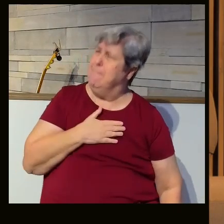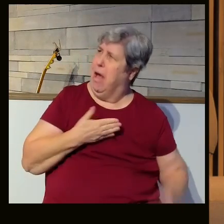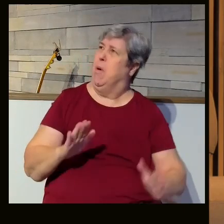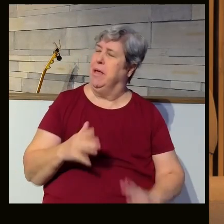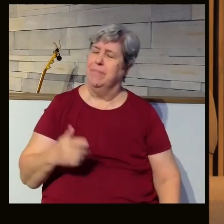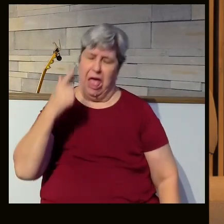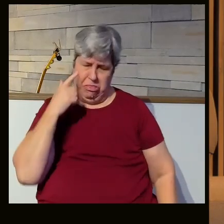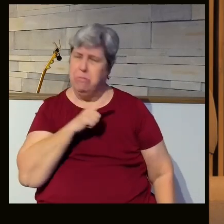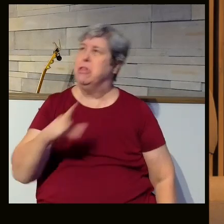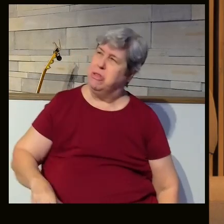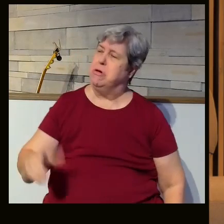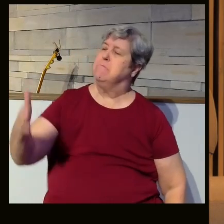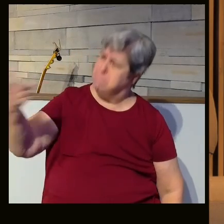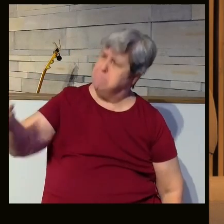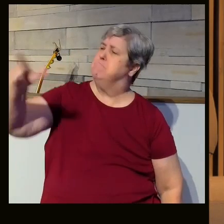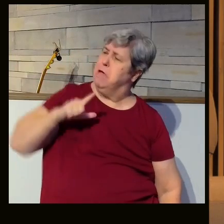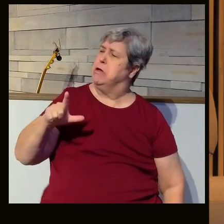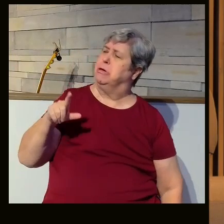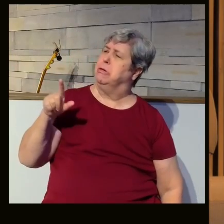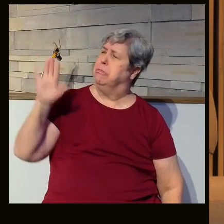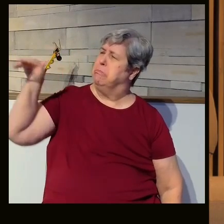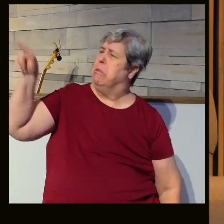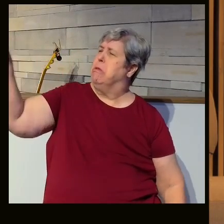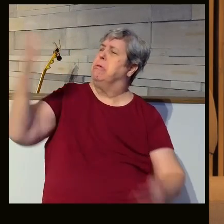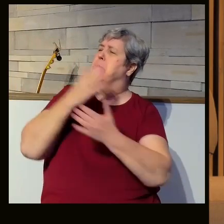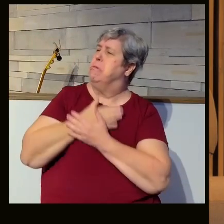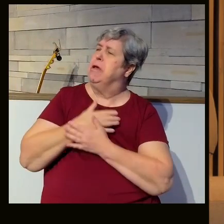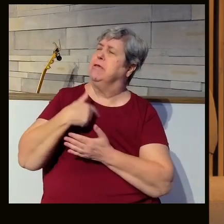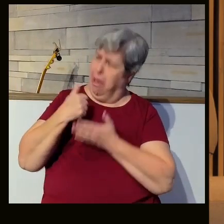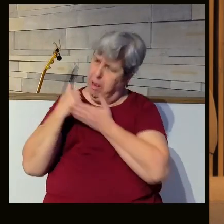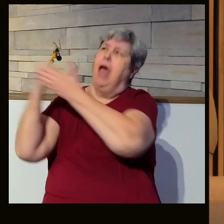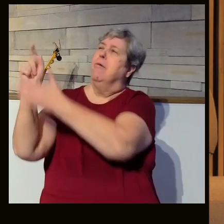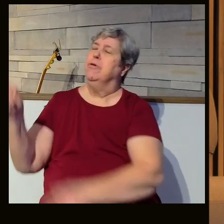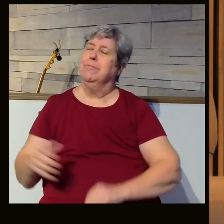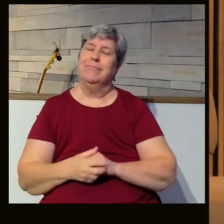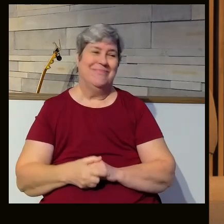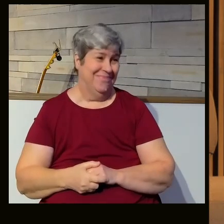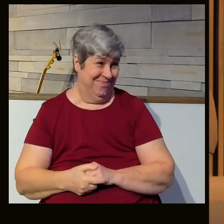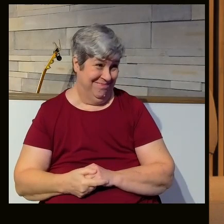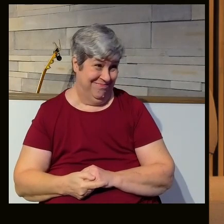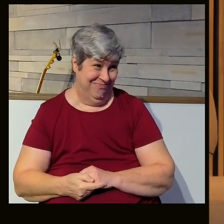I have thought, Lord, my turn. I'm going to let you, I'm going to let you off the hook. I'm going to help you out, all right?